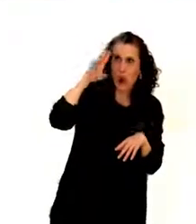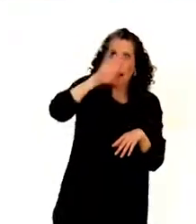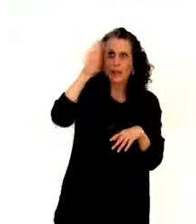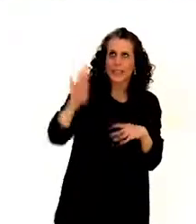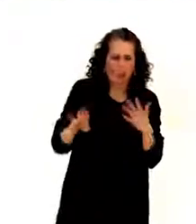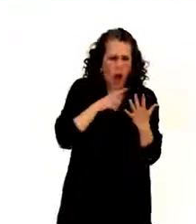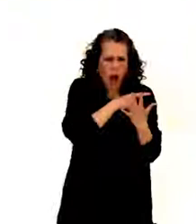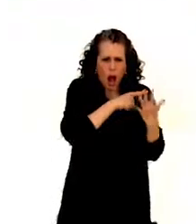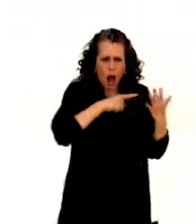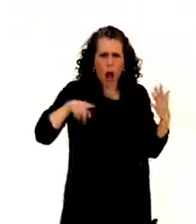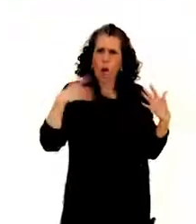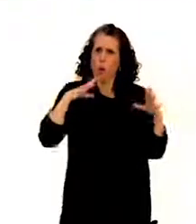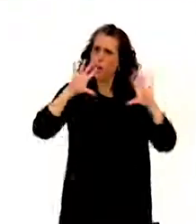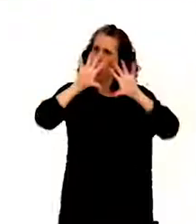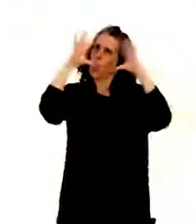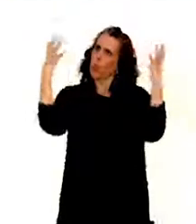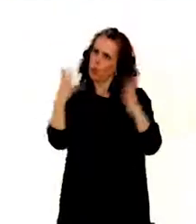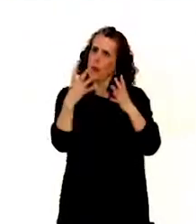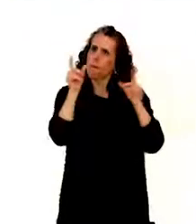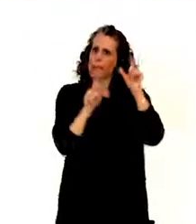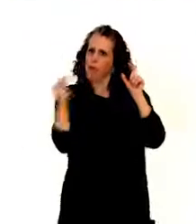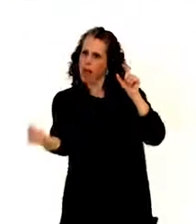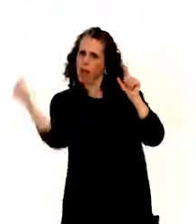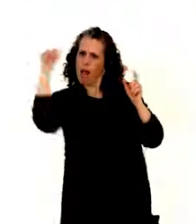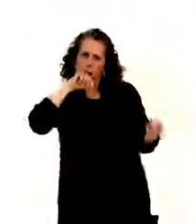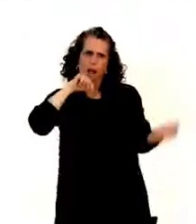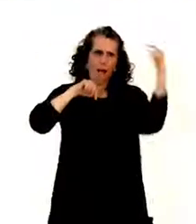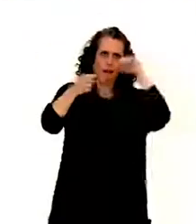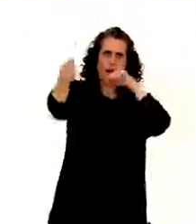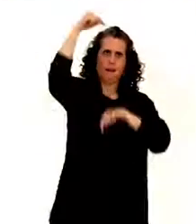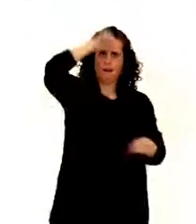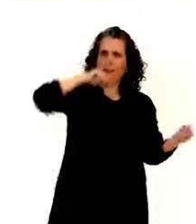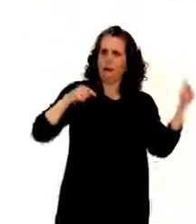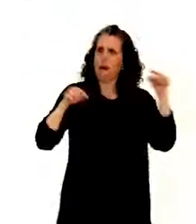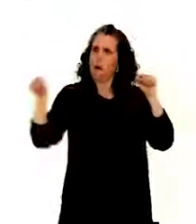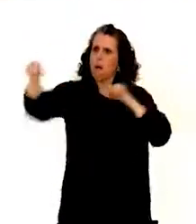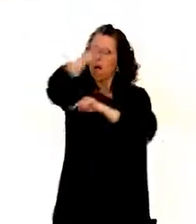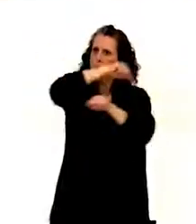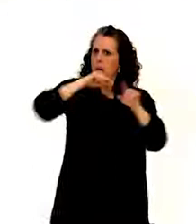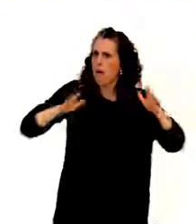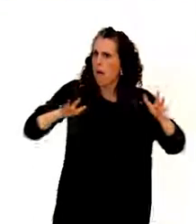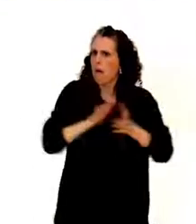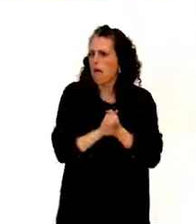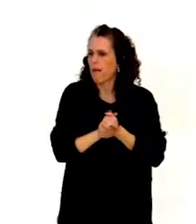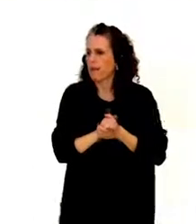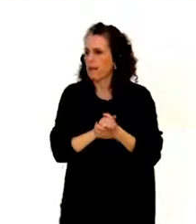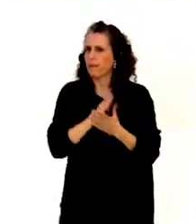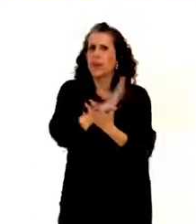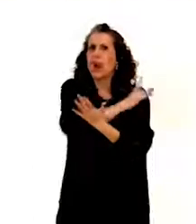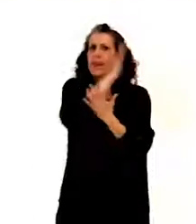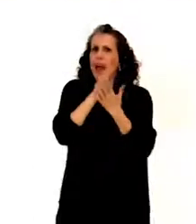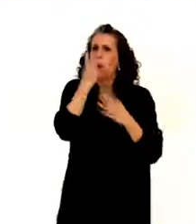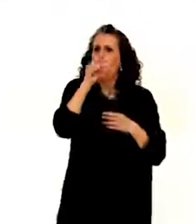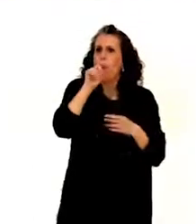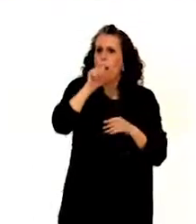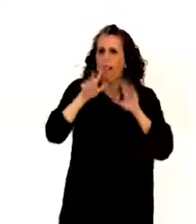So we have relatively fair geographical distribution. From 2017 until the end of 2018